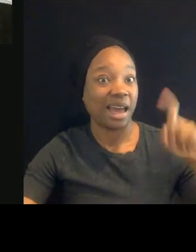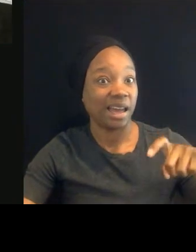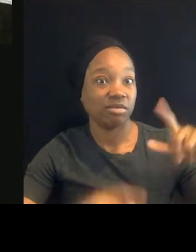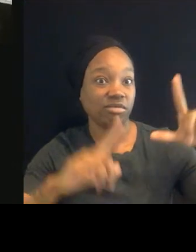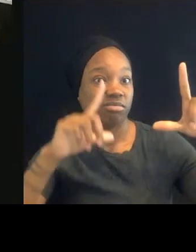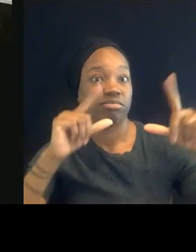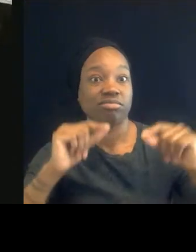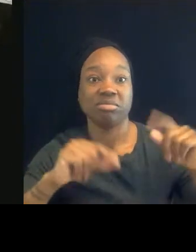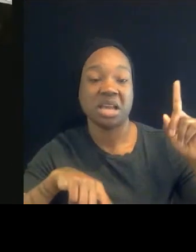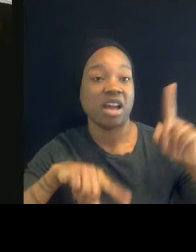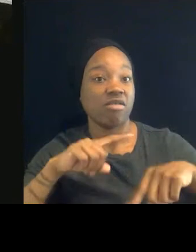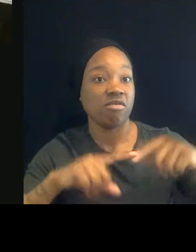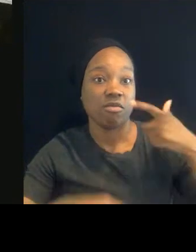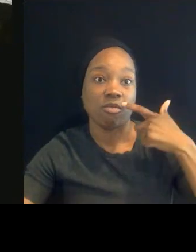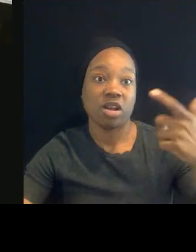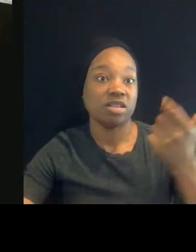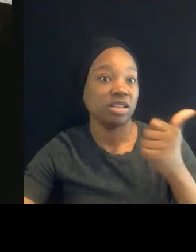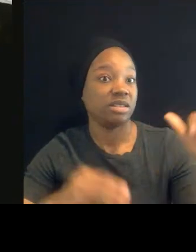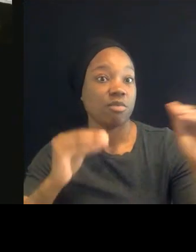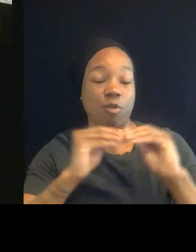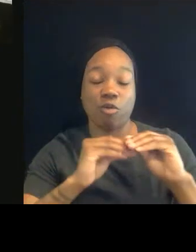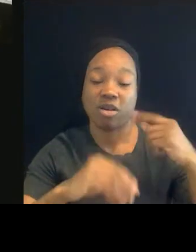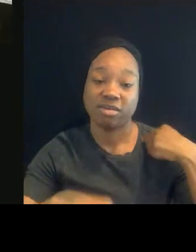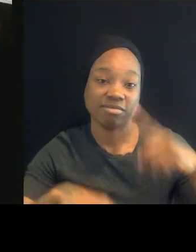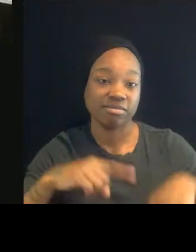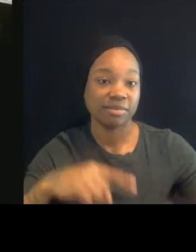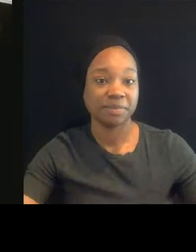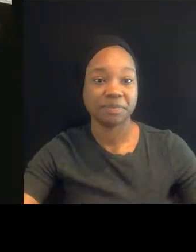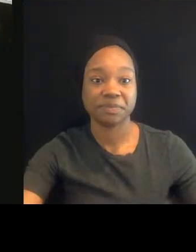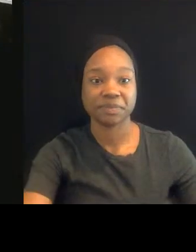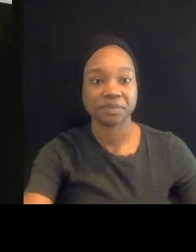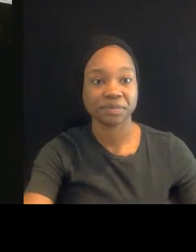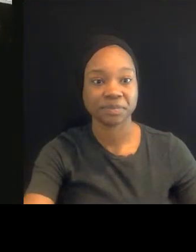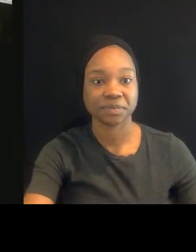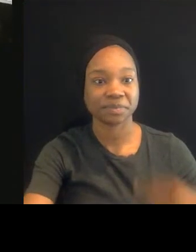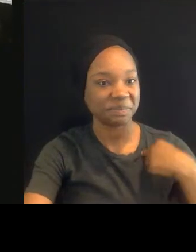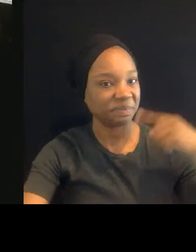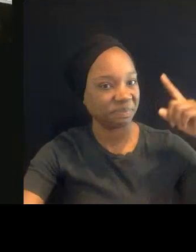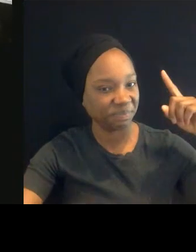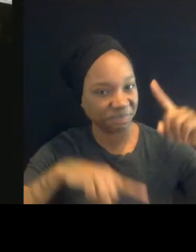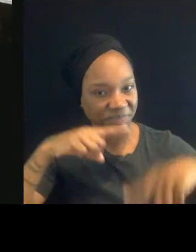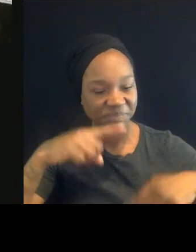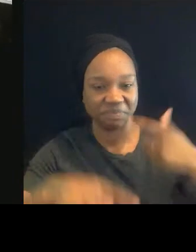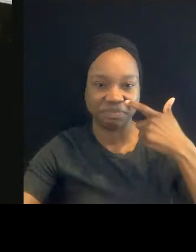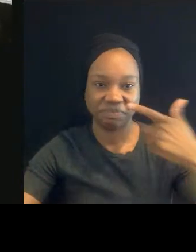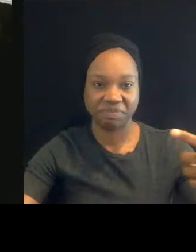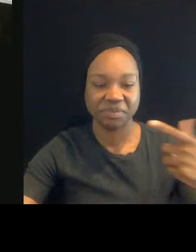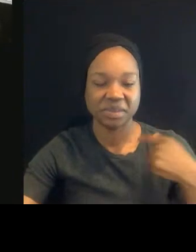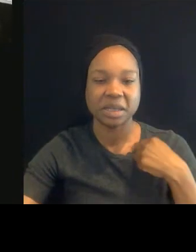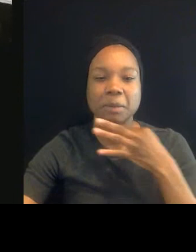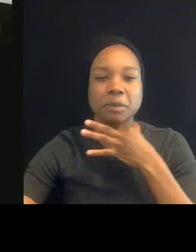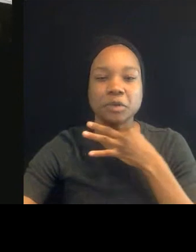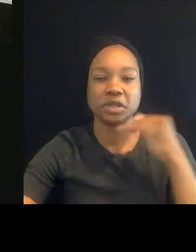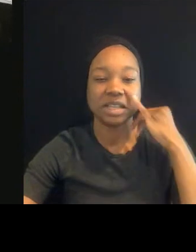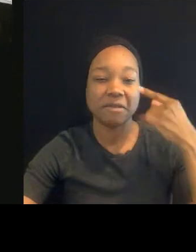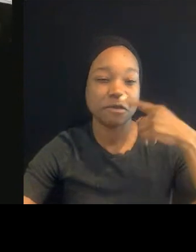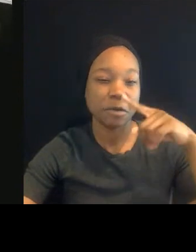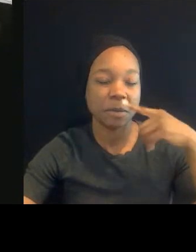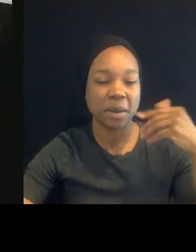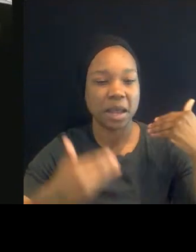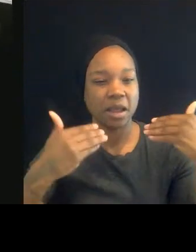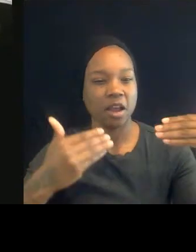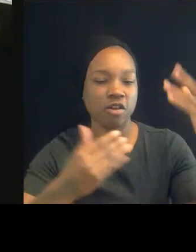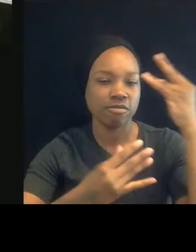And I could not watch anymore. And I wondered if you would give us a few moments of reflection of